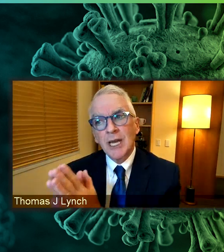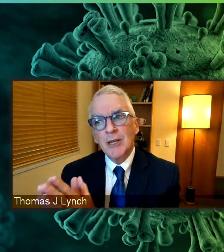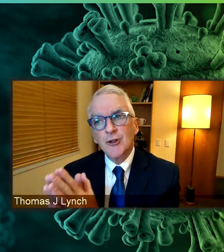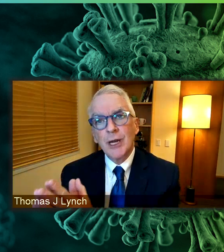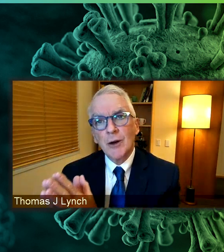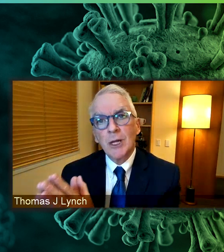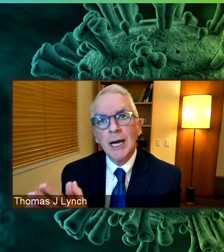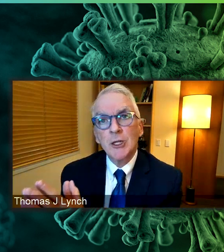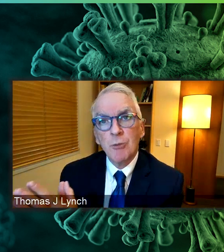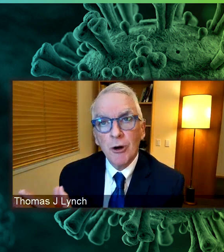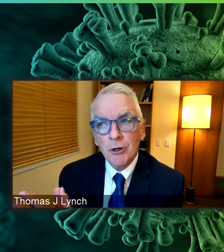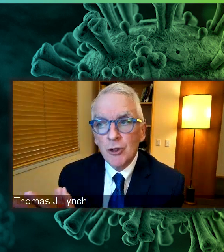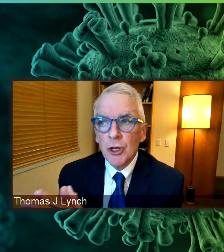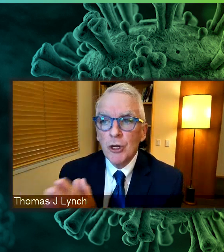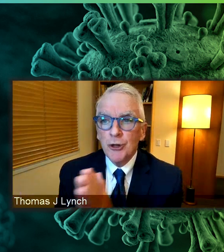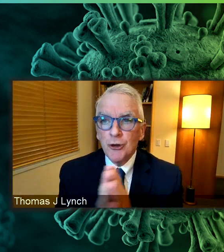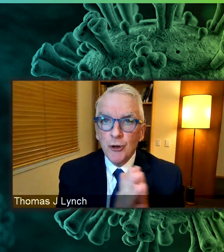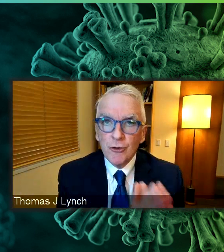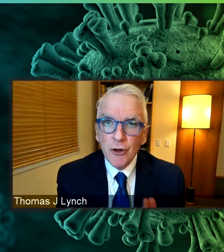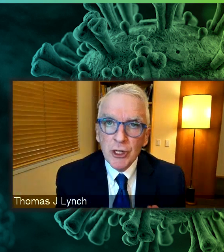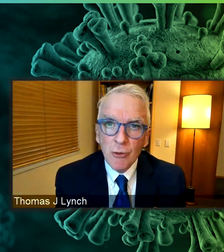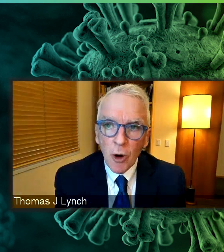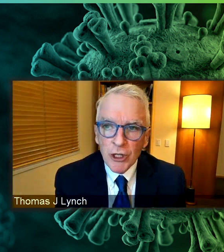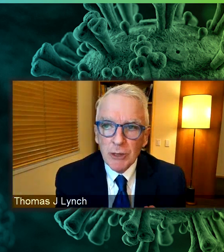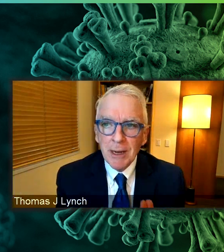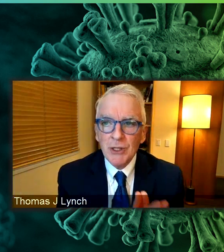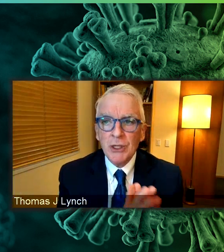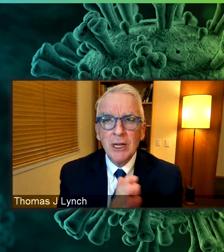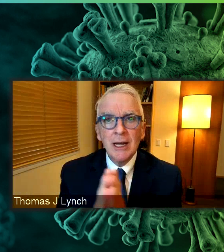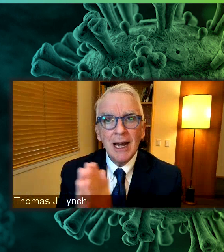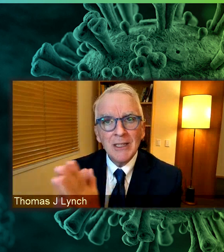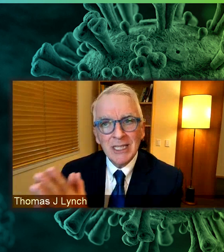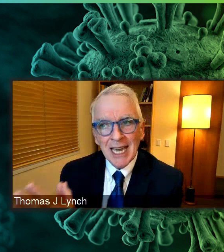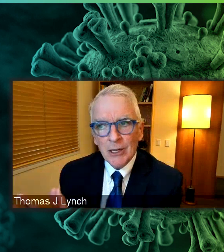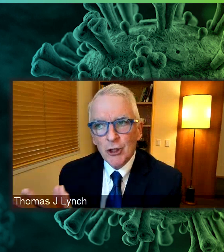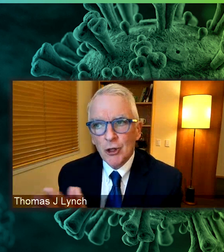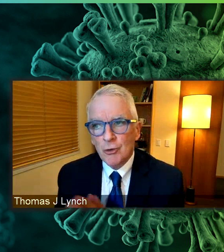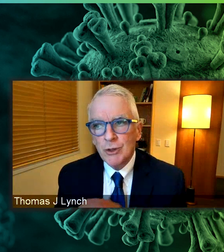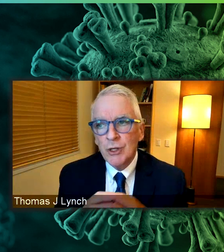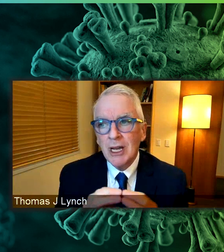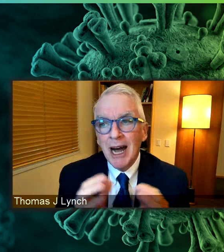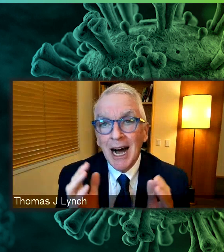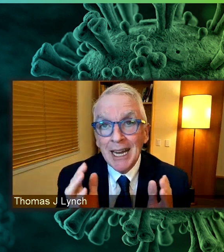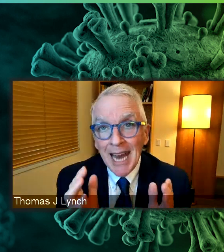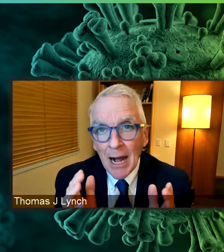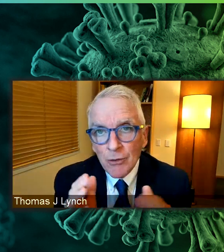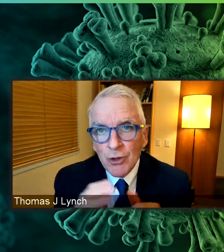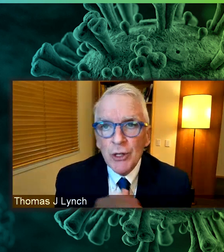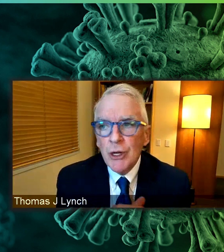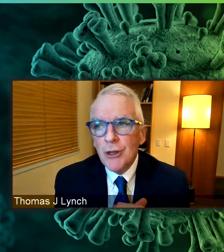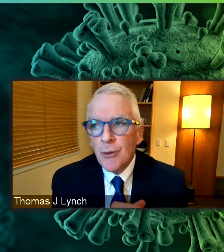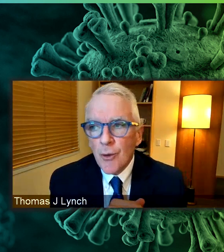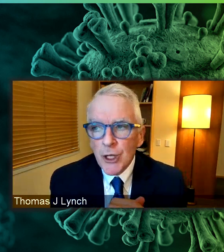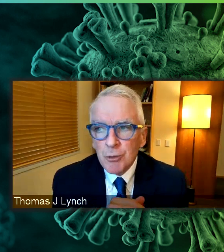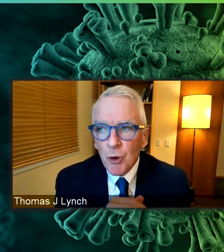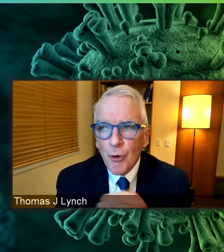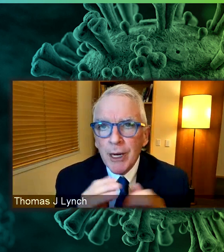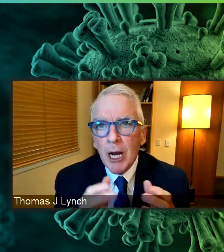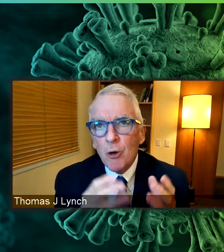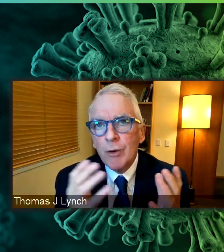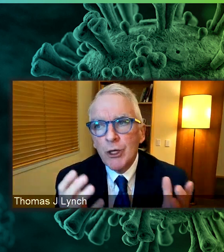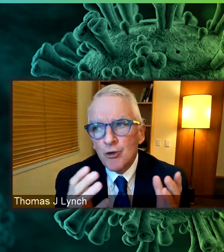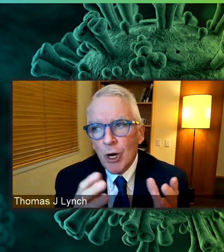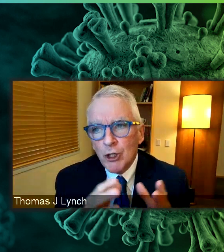Seattle Cancer Care Alliance partners, the University of Washington Medicine and Seattle Children's, announced that we're